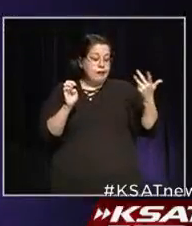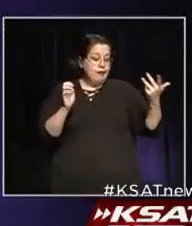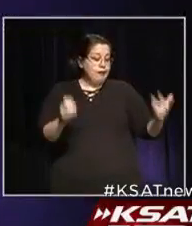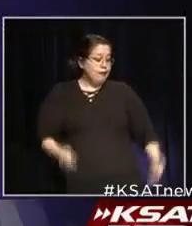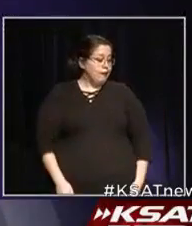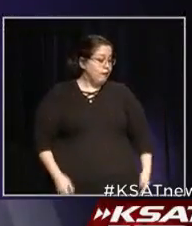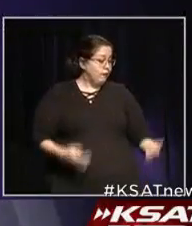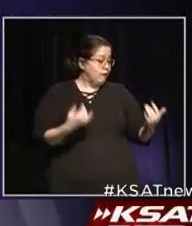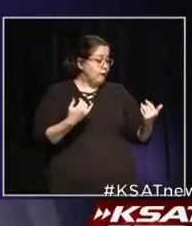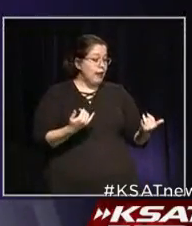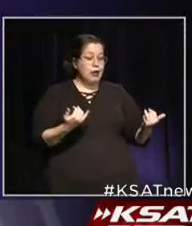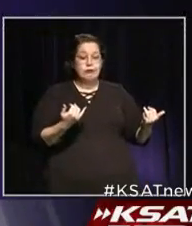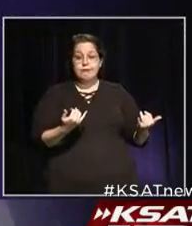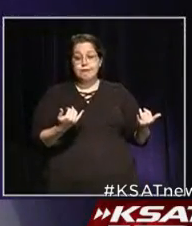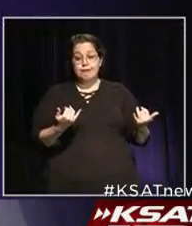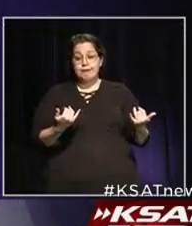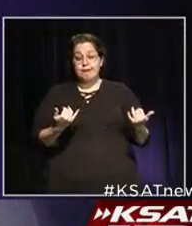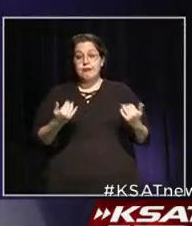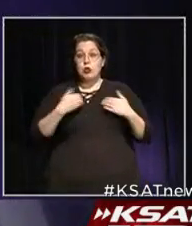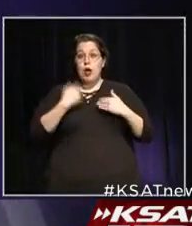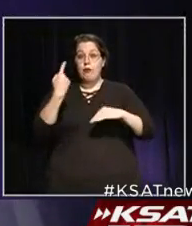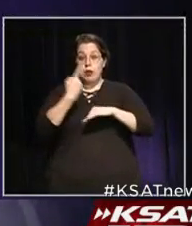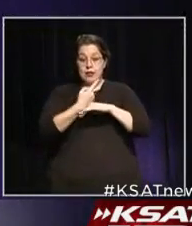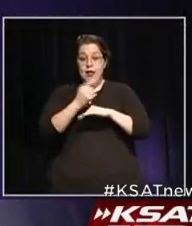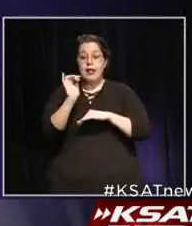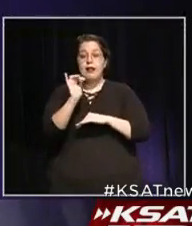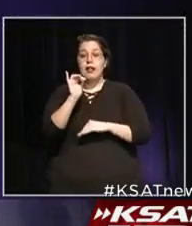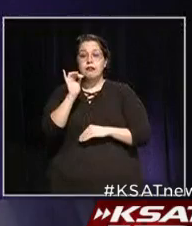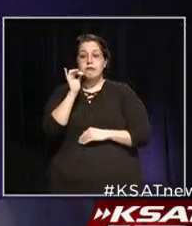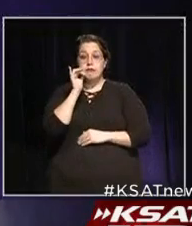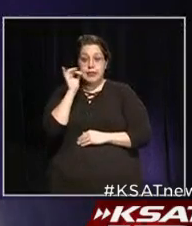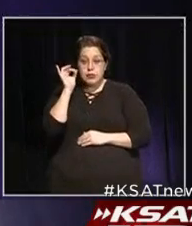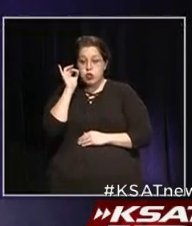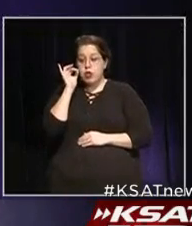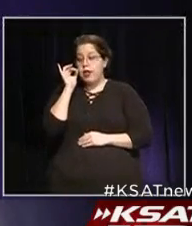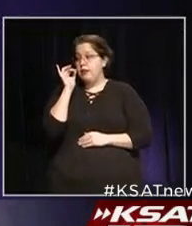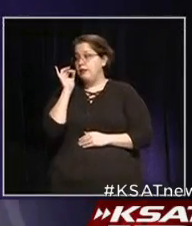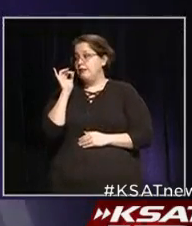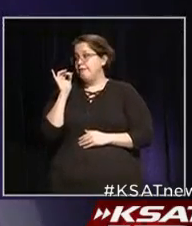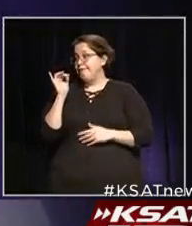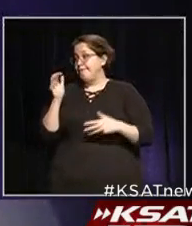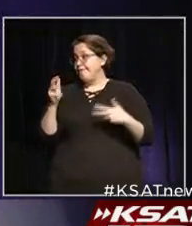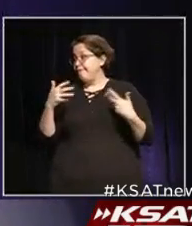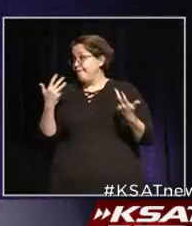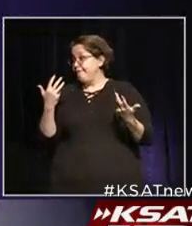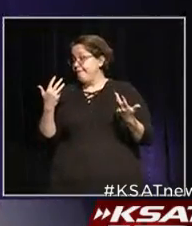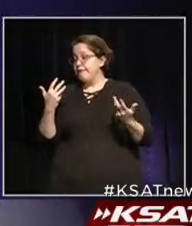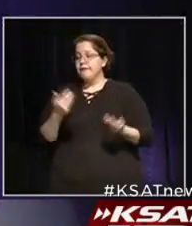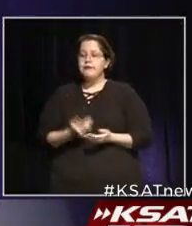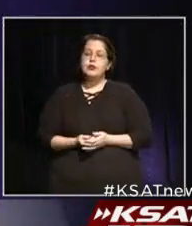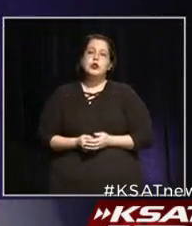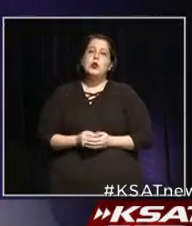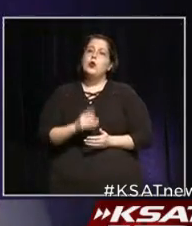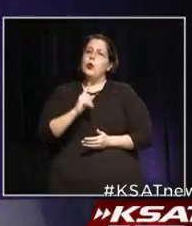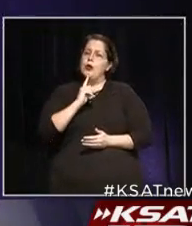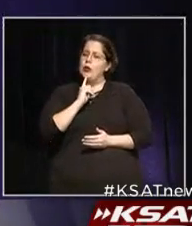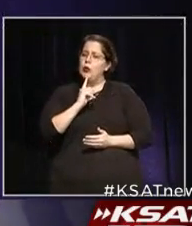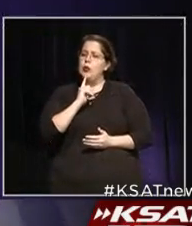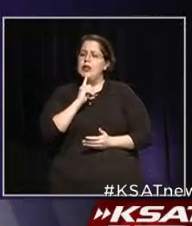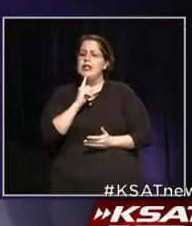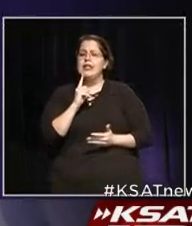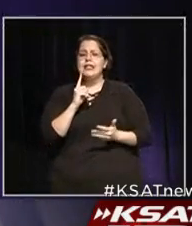And then you have a day like yesterday, and we really are reaching a,